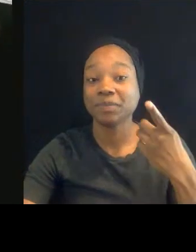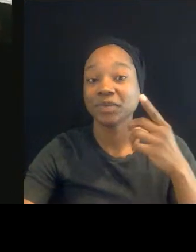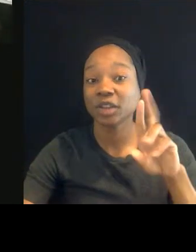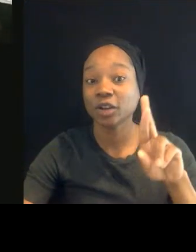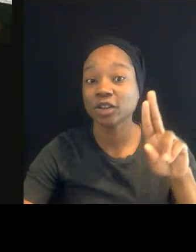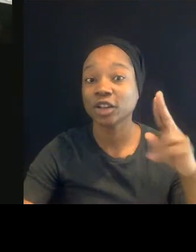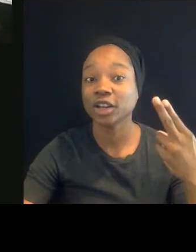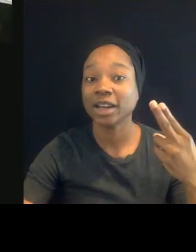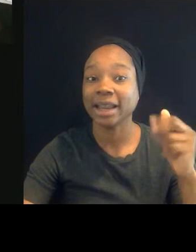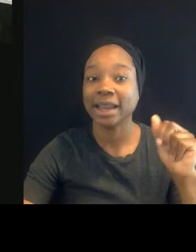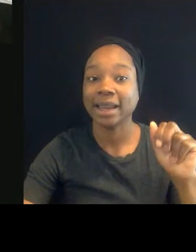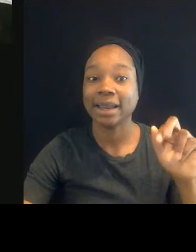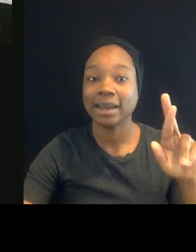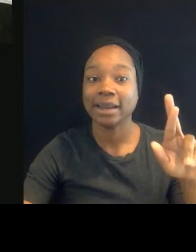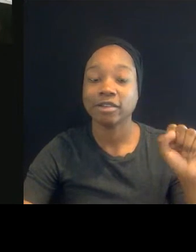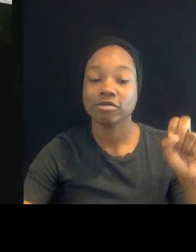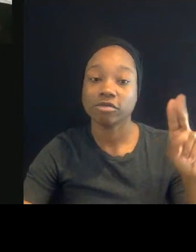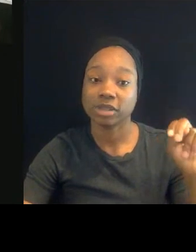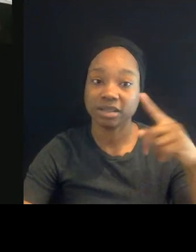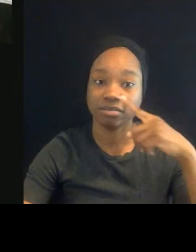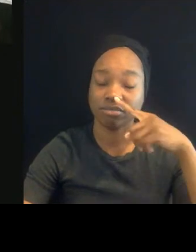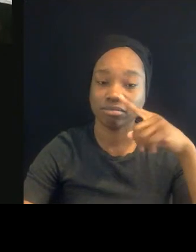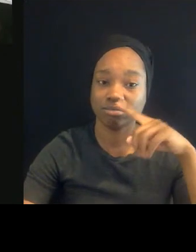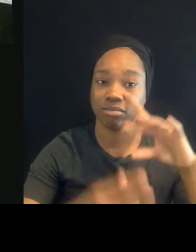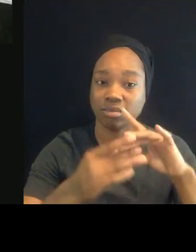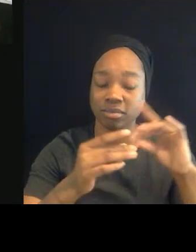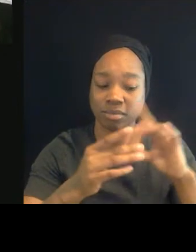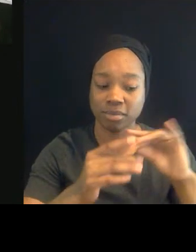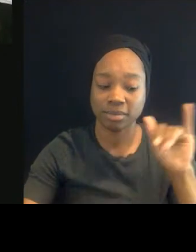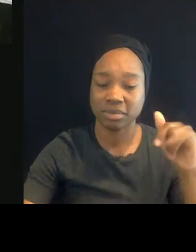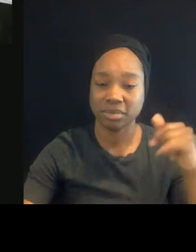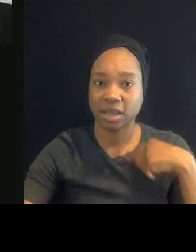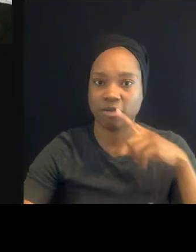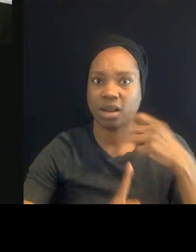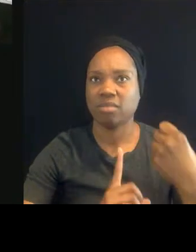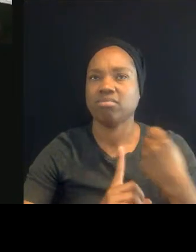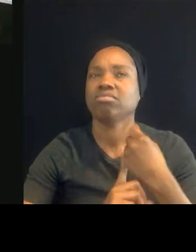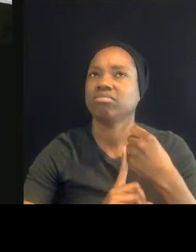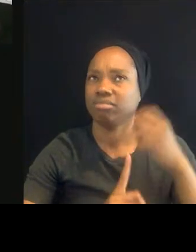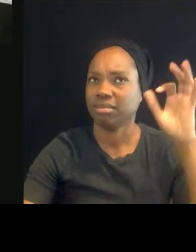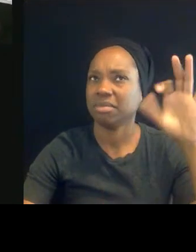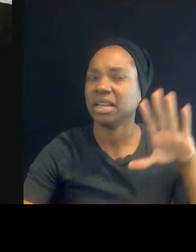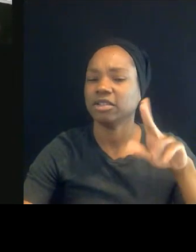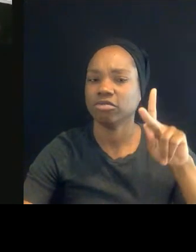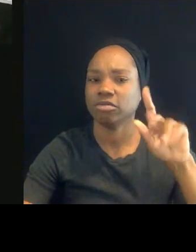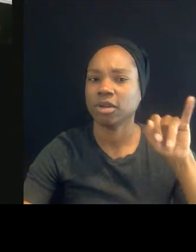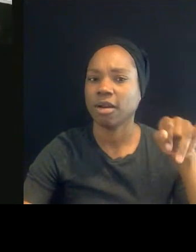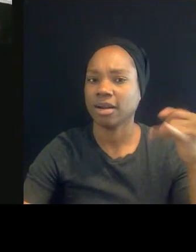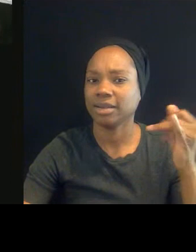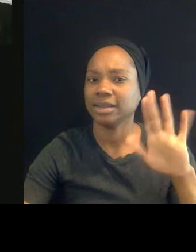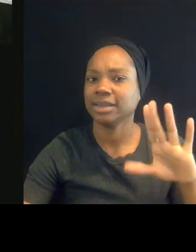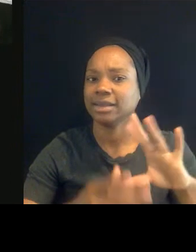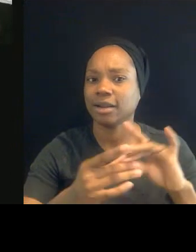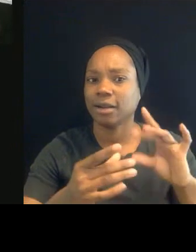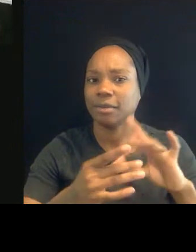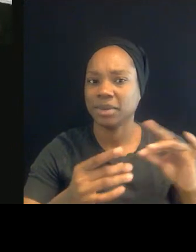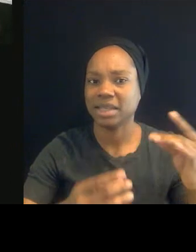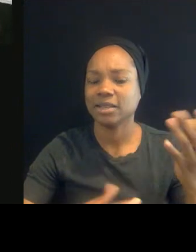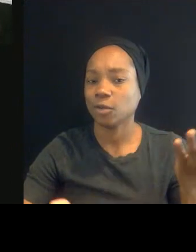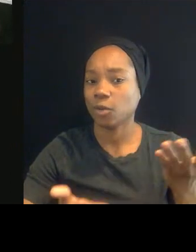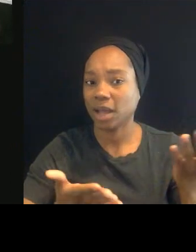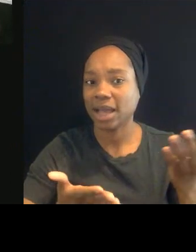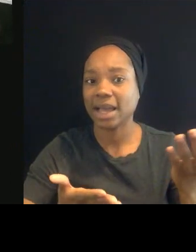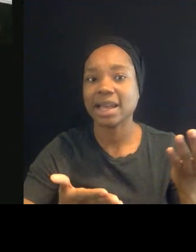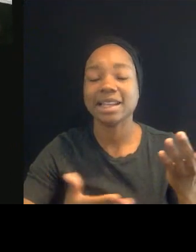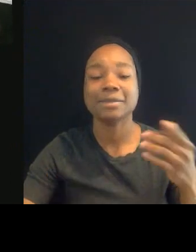by something that the pastor just said, which is that in a way, this death, this